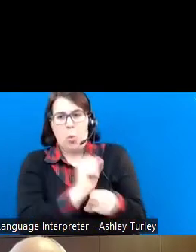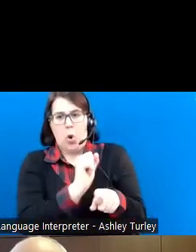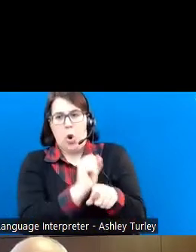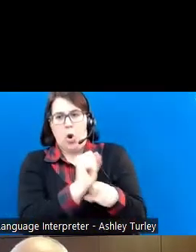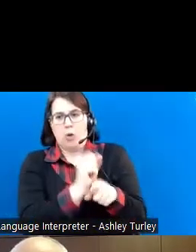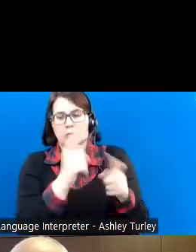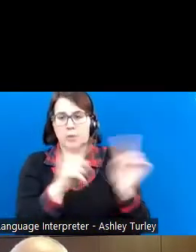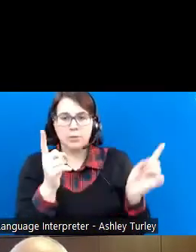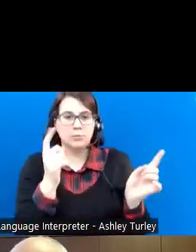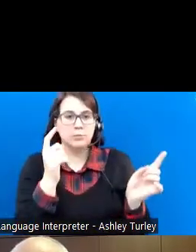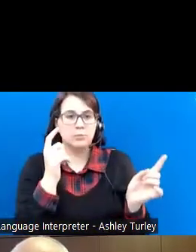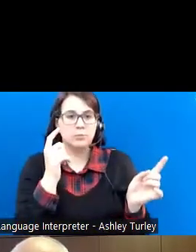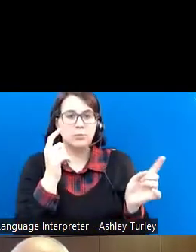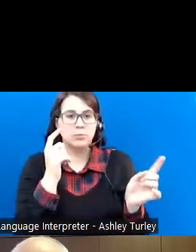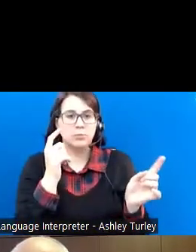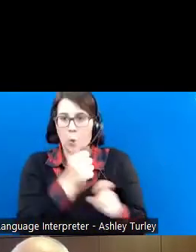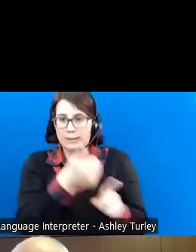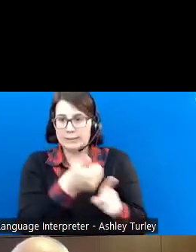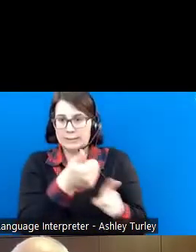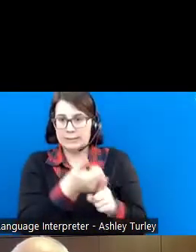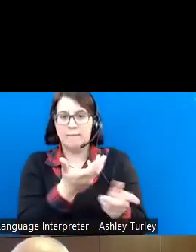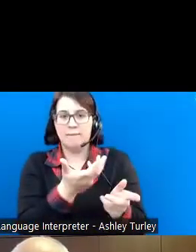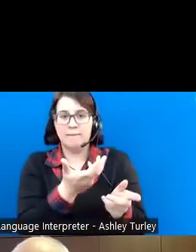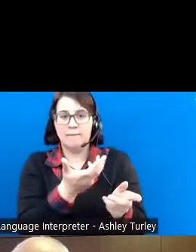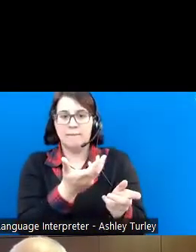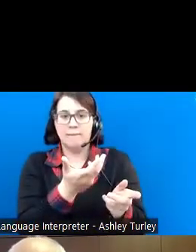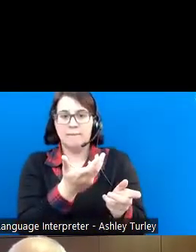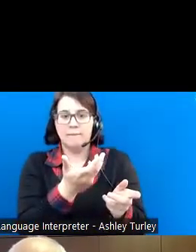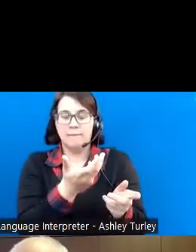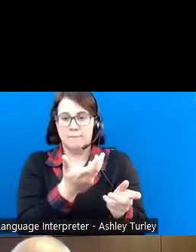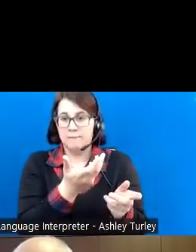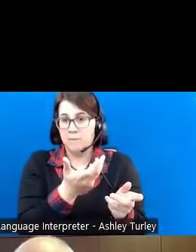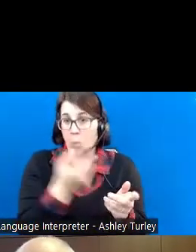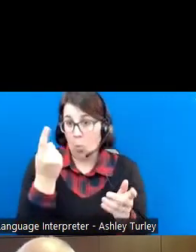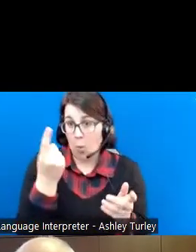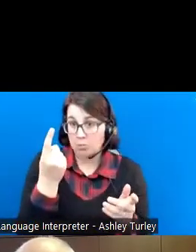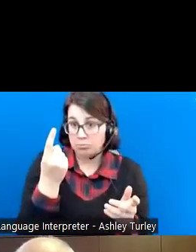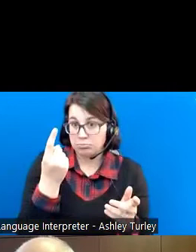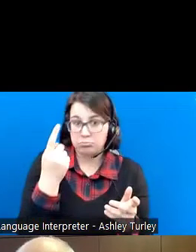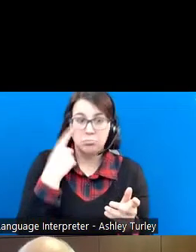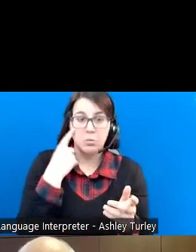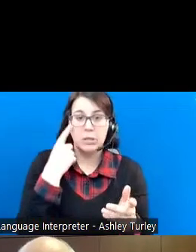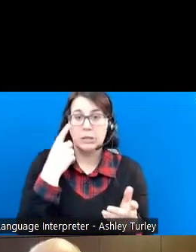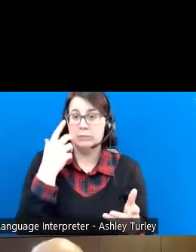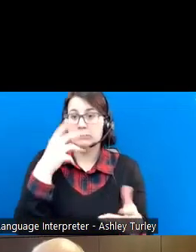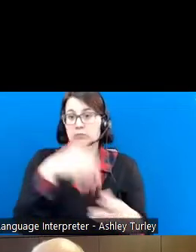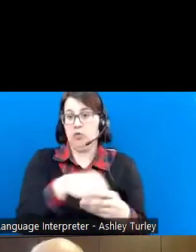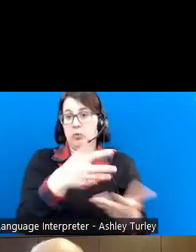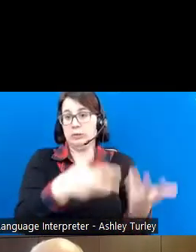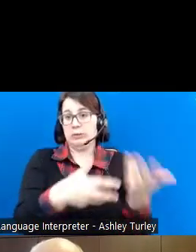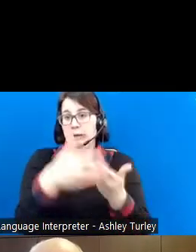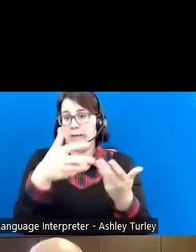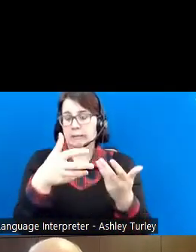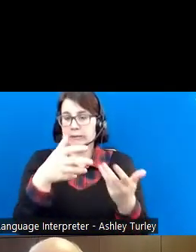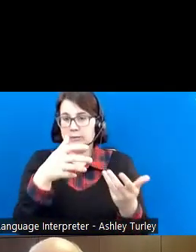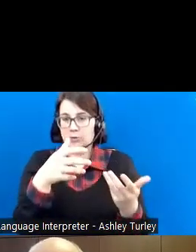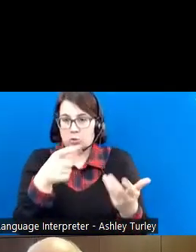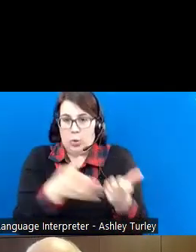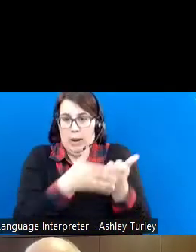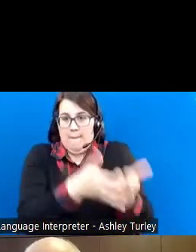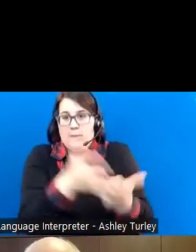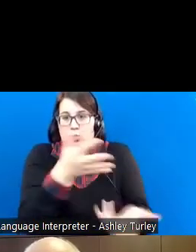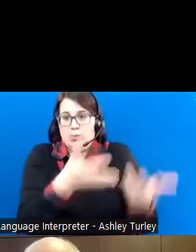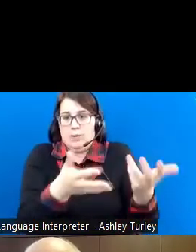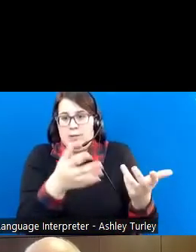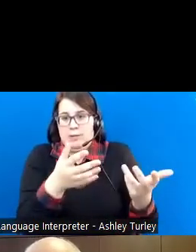in the work role itself, once seen as being part of society in general, something bigger than yourself, and certainly not